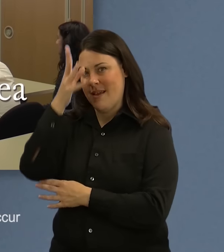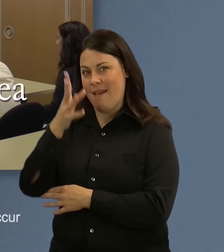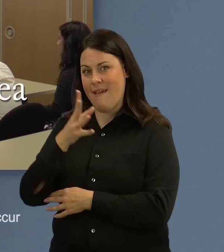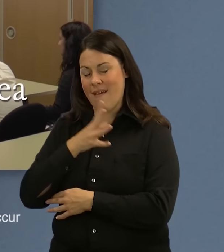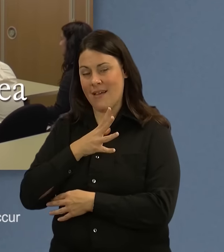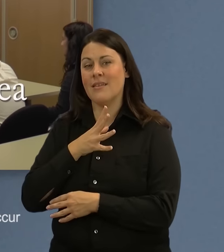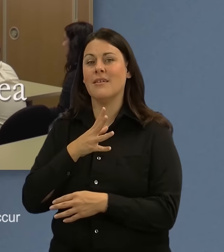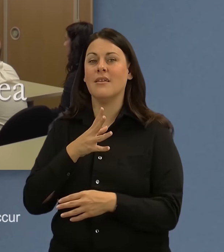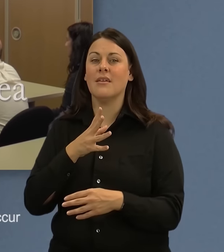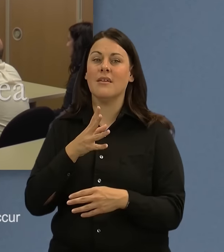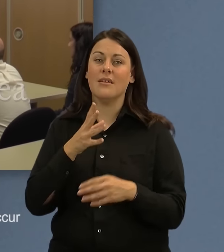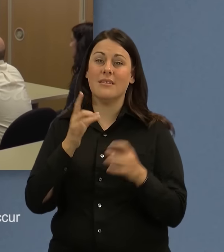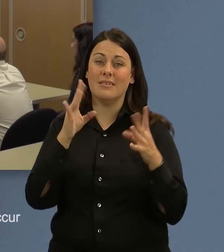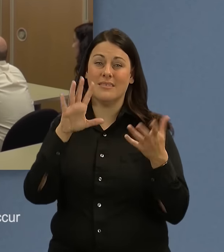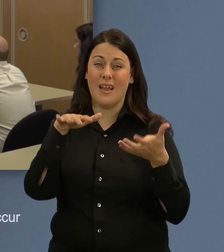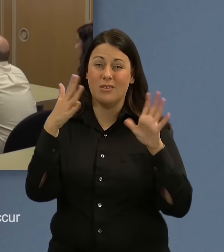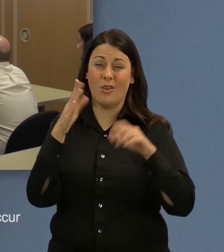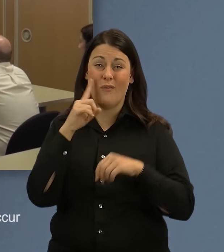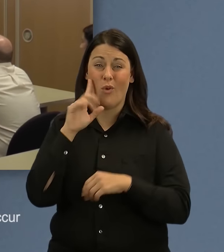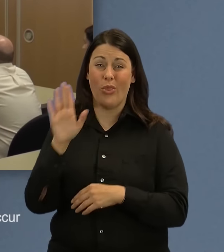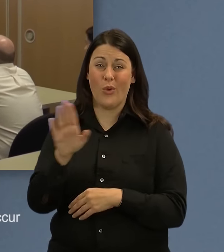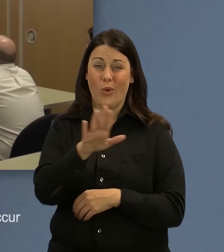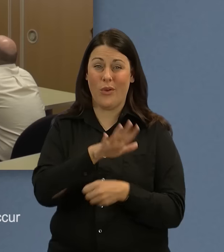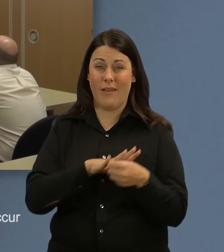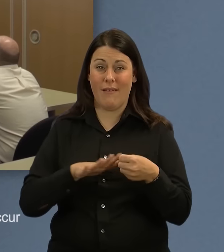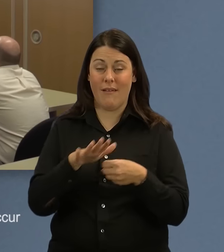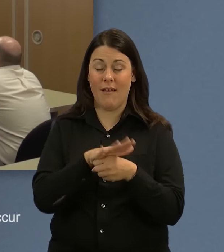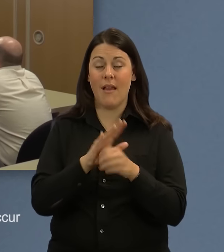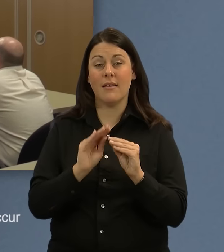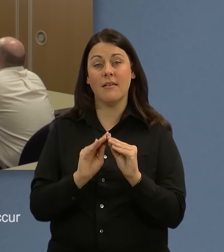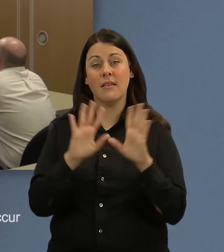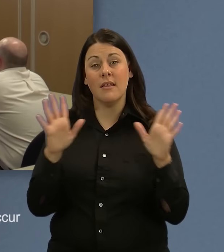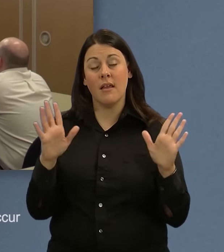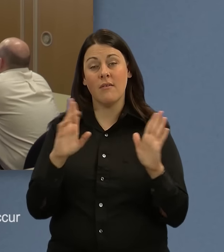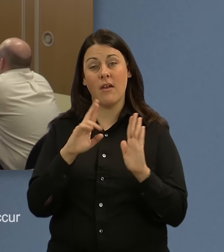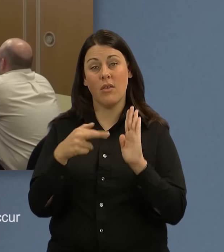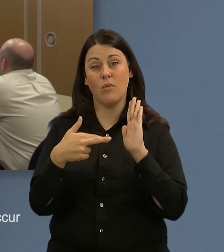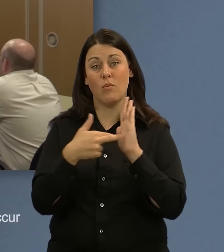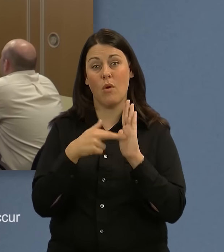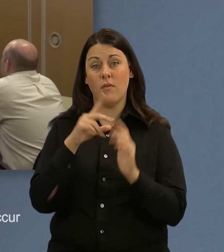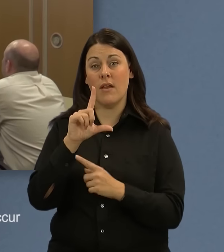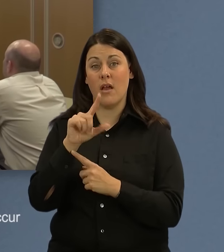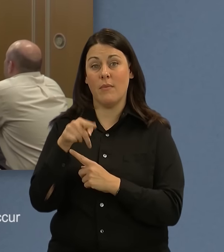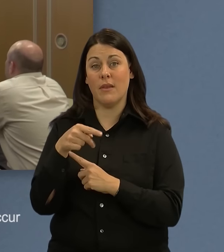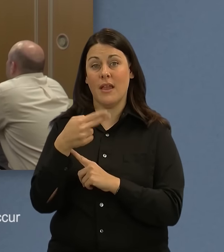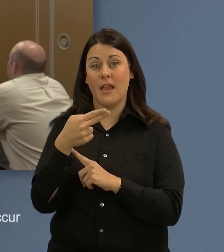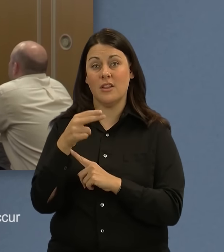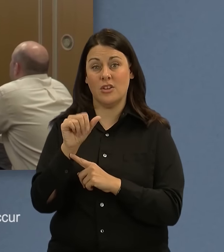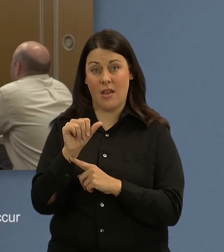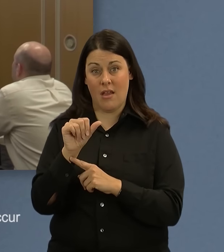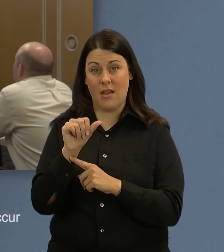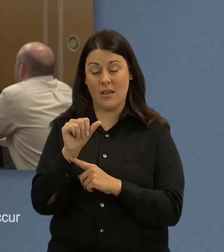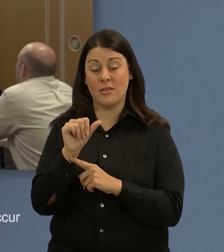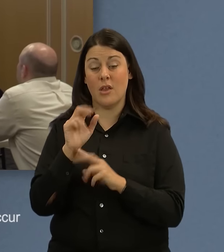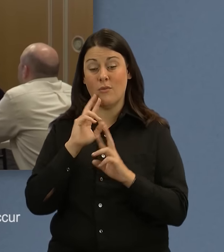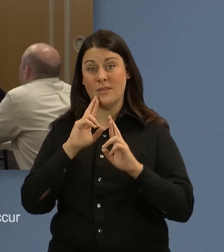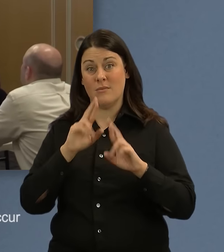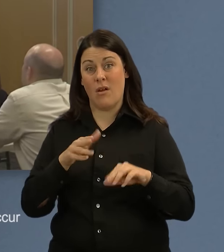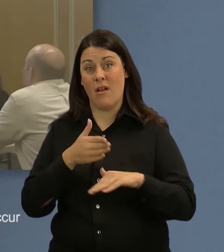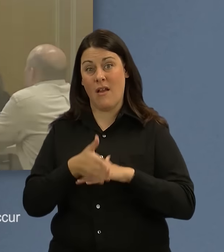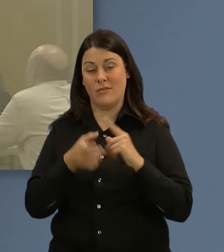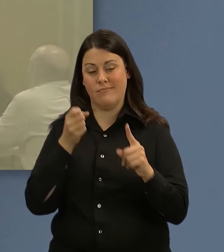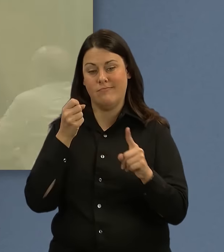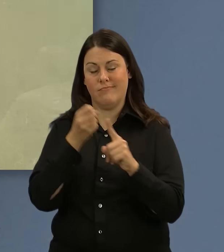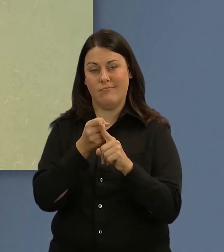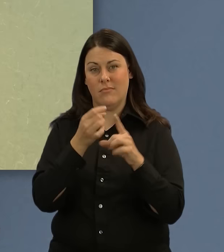likely to occur in their area. And clarify the role of LPHAs in response to the disaster.